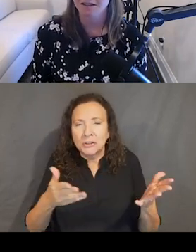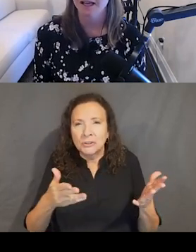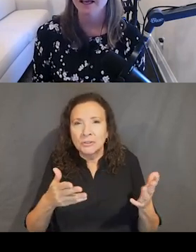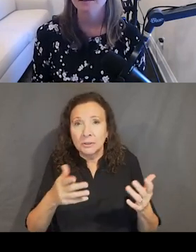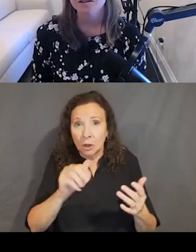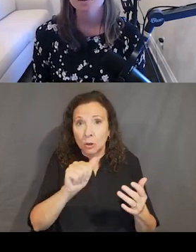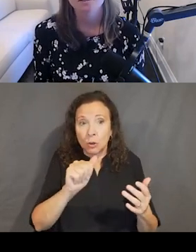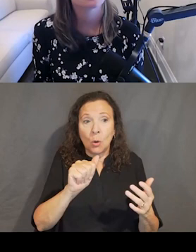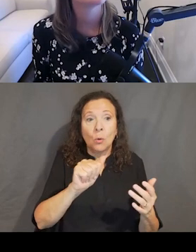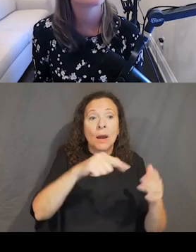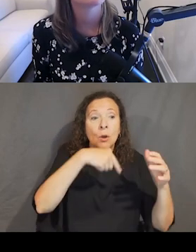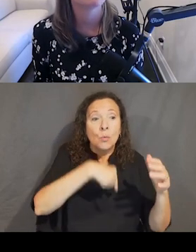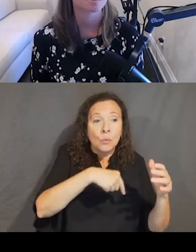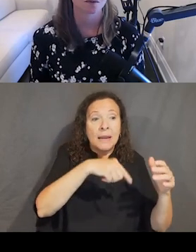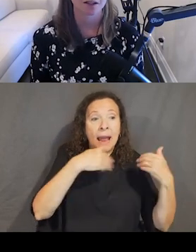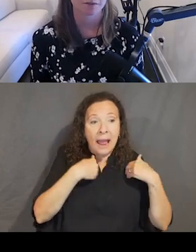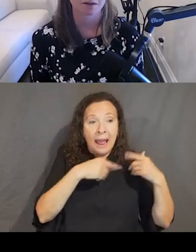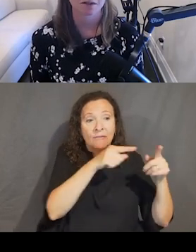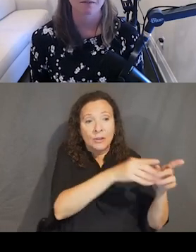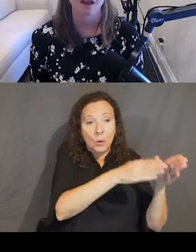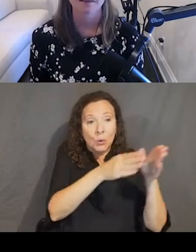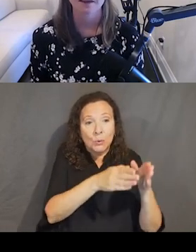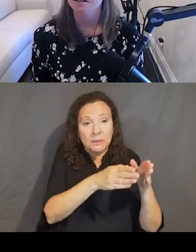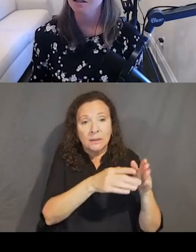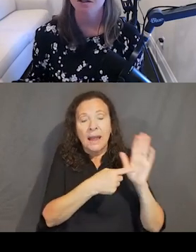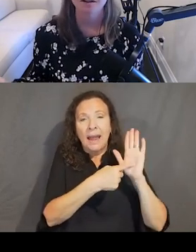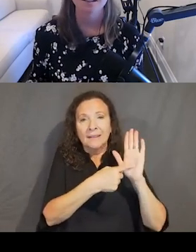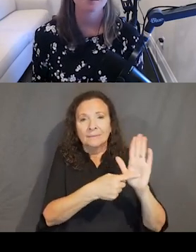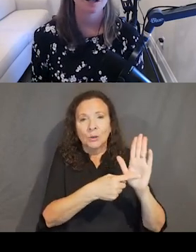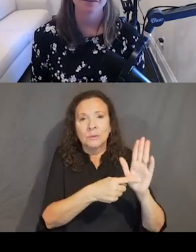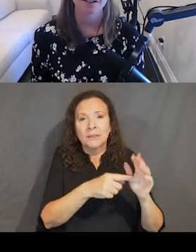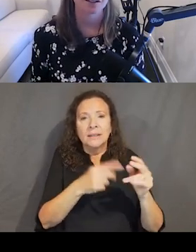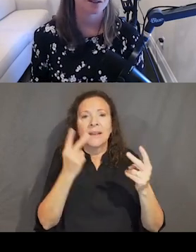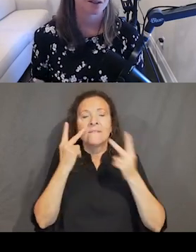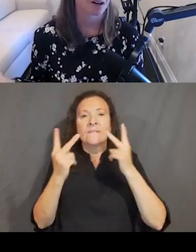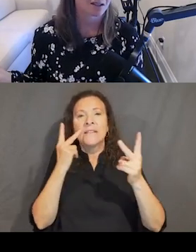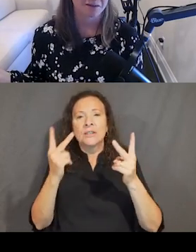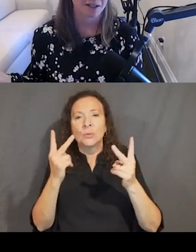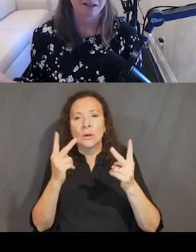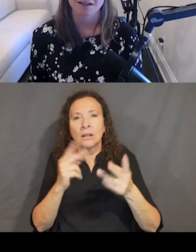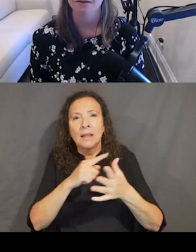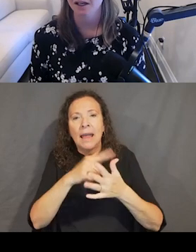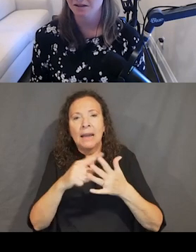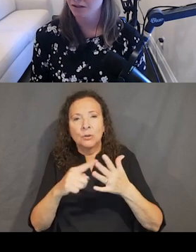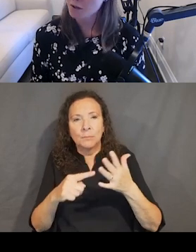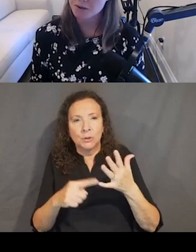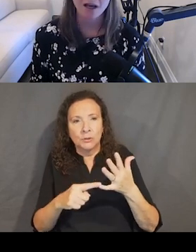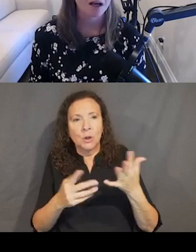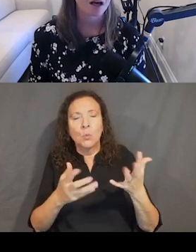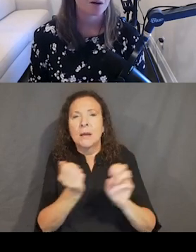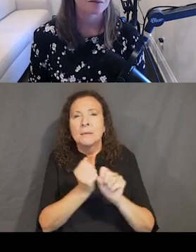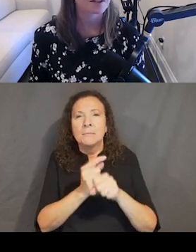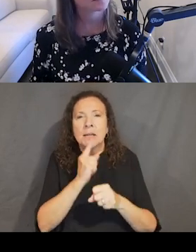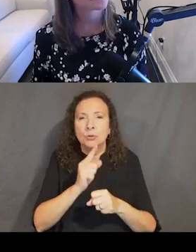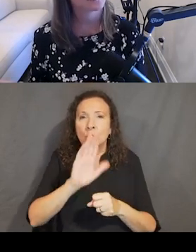decisions. And they store design systems' visual attributes. They just ensure that the same style values are used across all of your design files in your code.